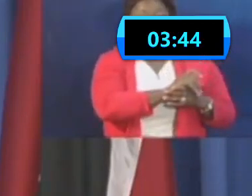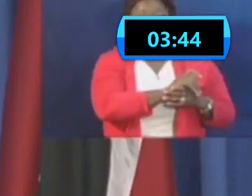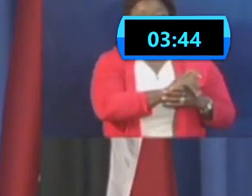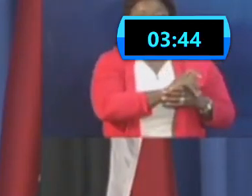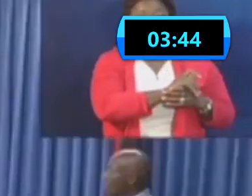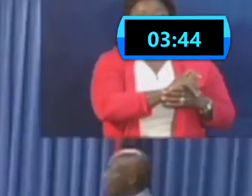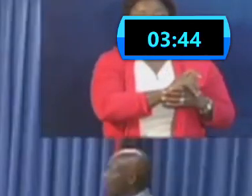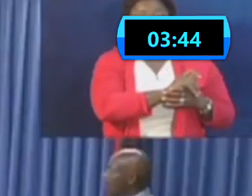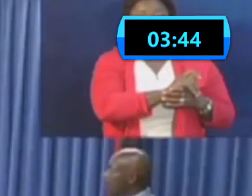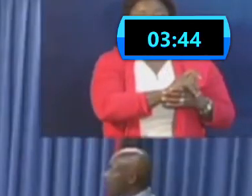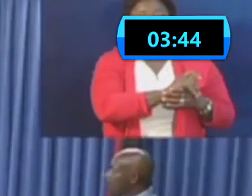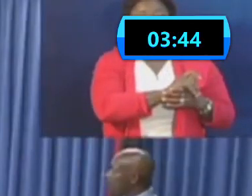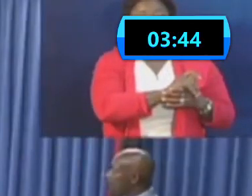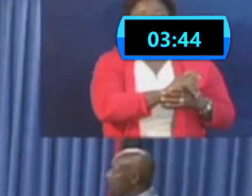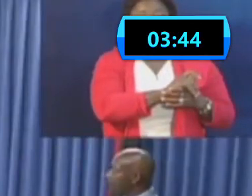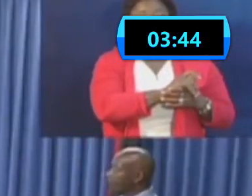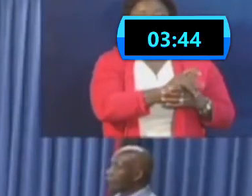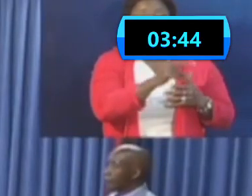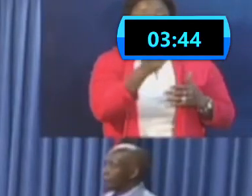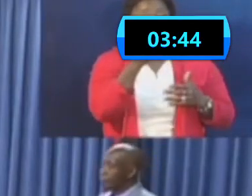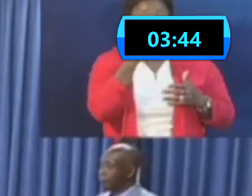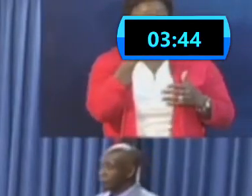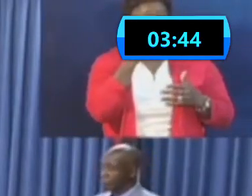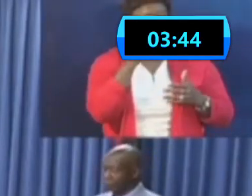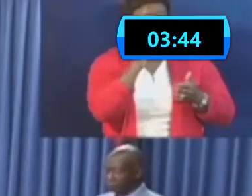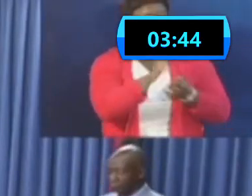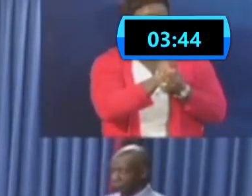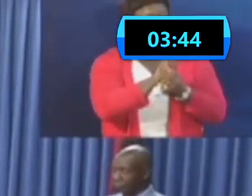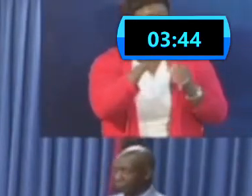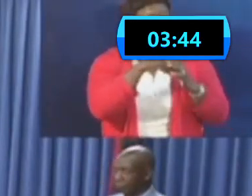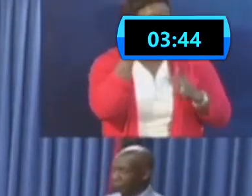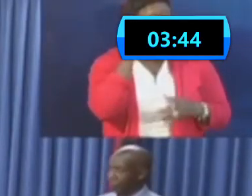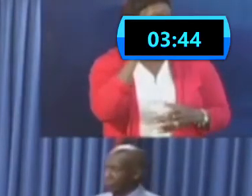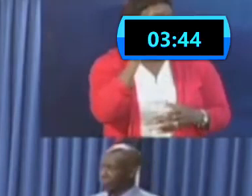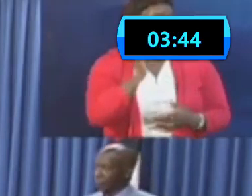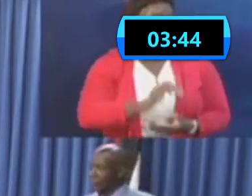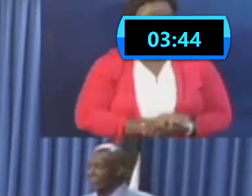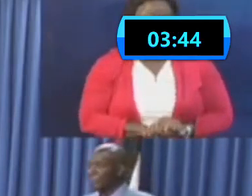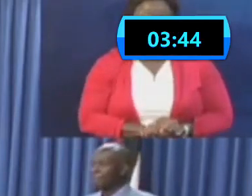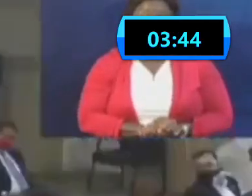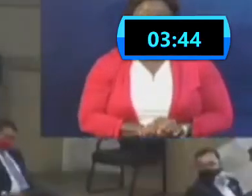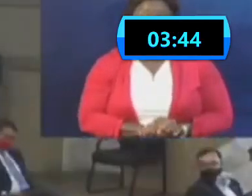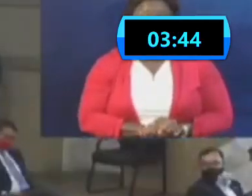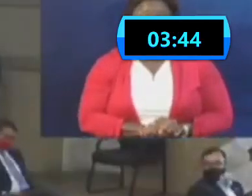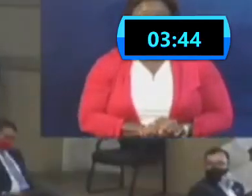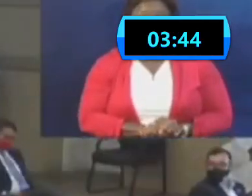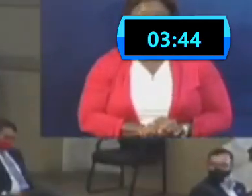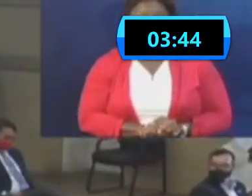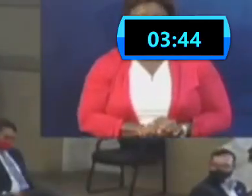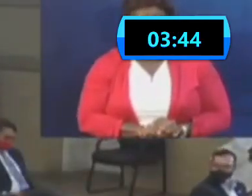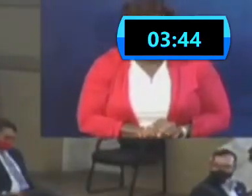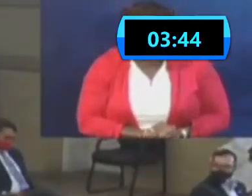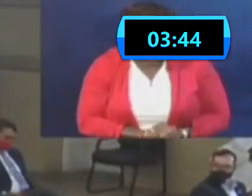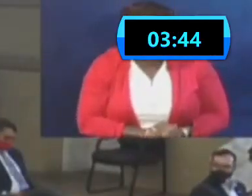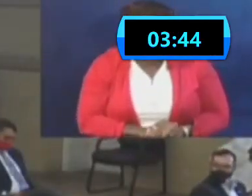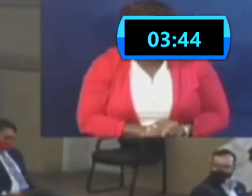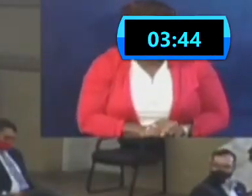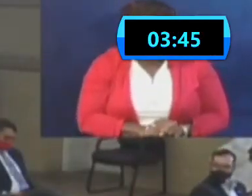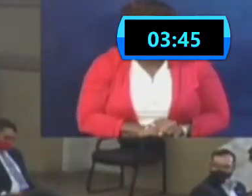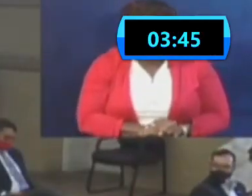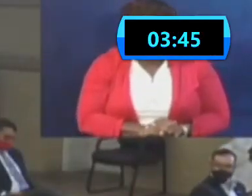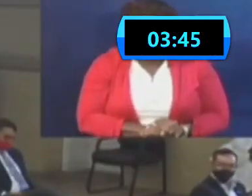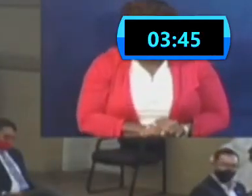And, Andrea, you saw it work in Tobago recently. Is there a case for letting the